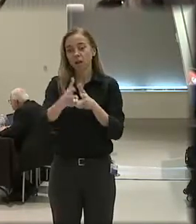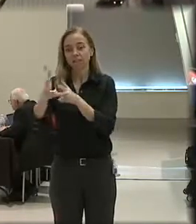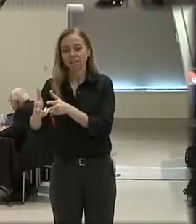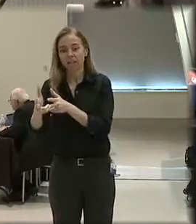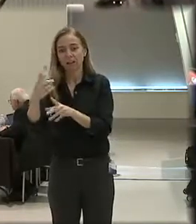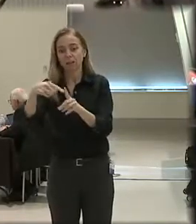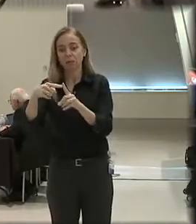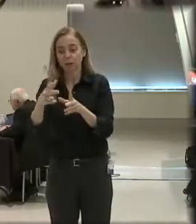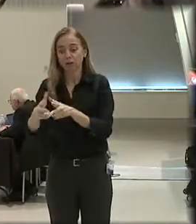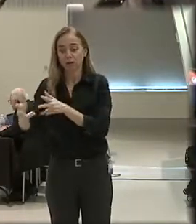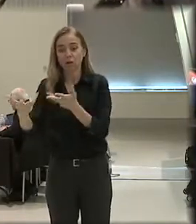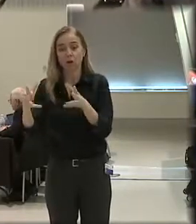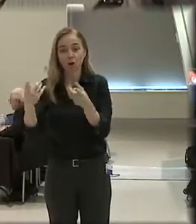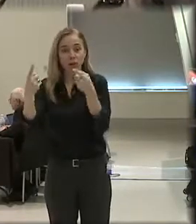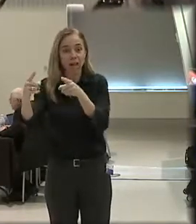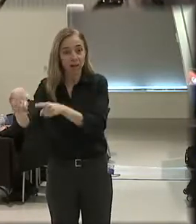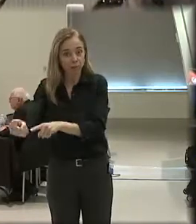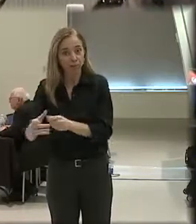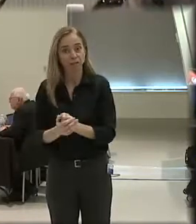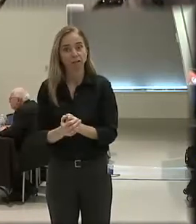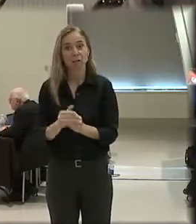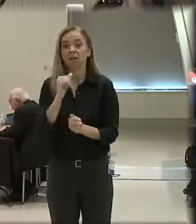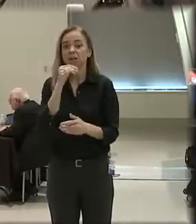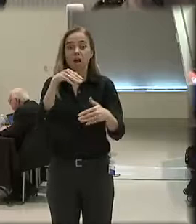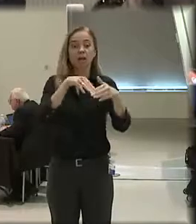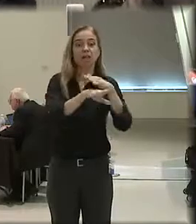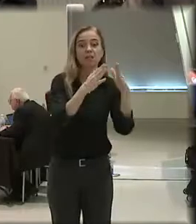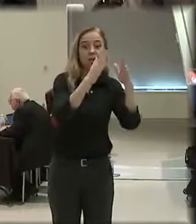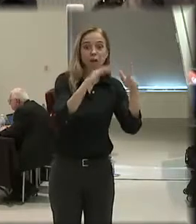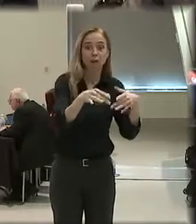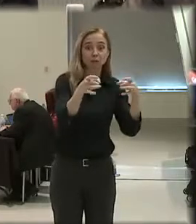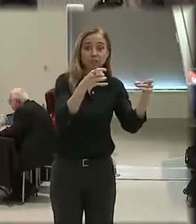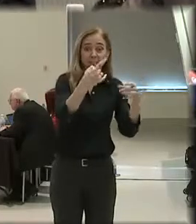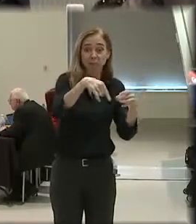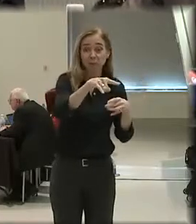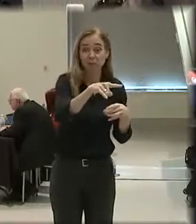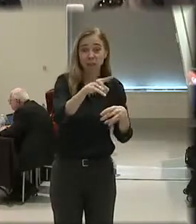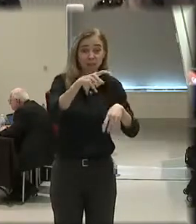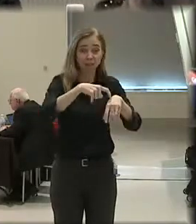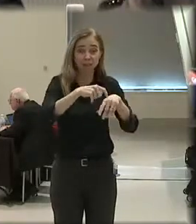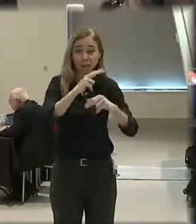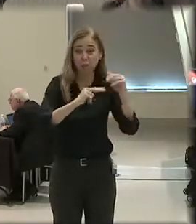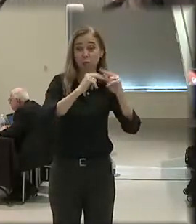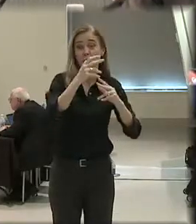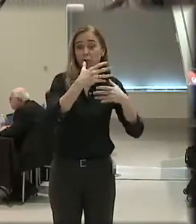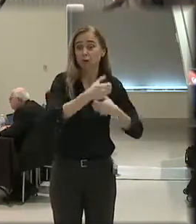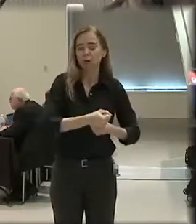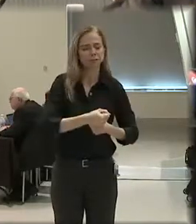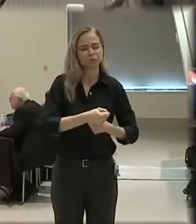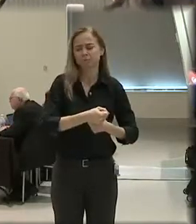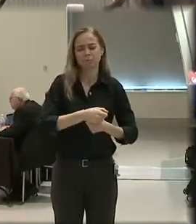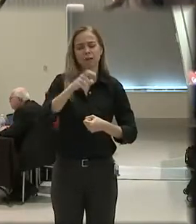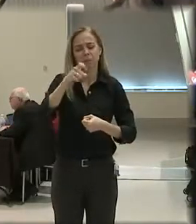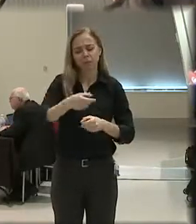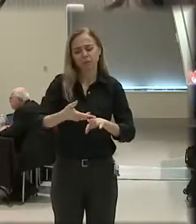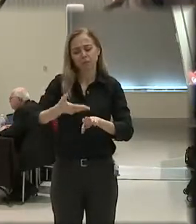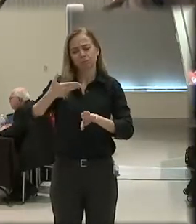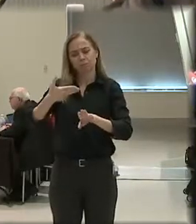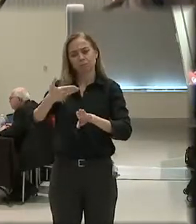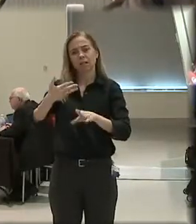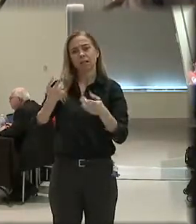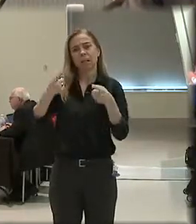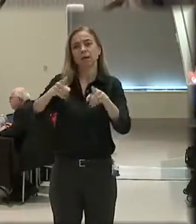stop, not in somebody's house dealing with them in a domestic situation. That work has to be done ahead of time,